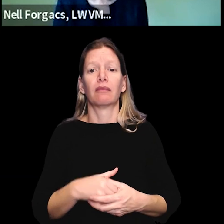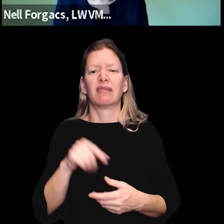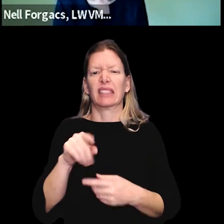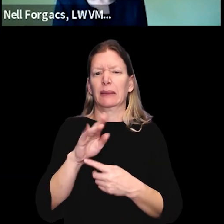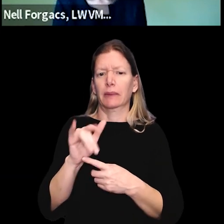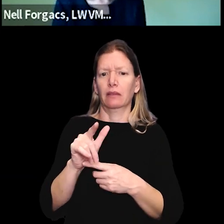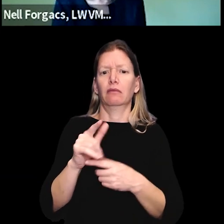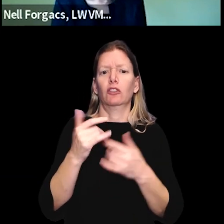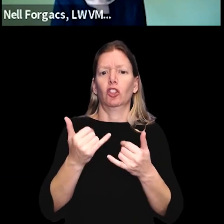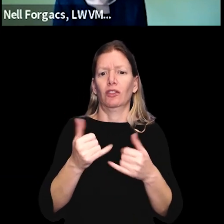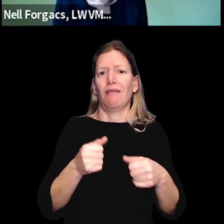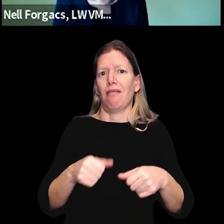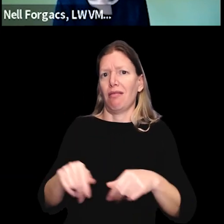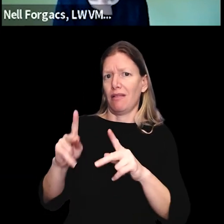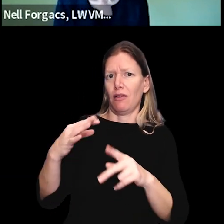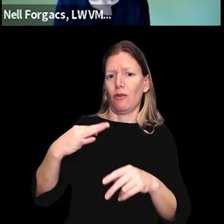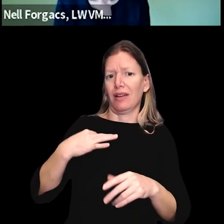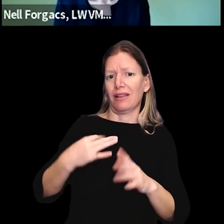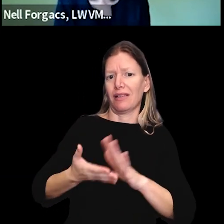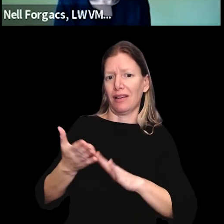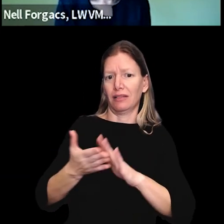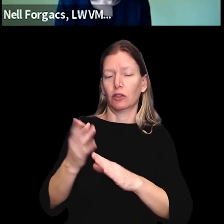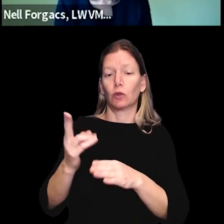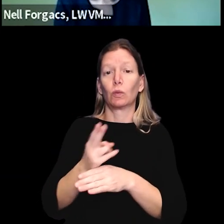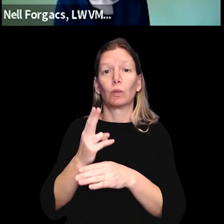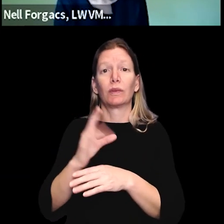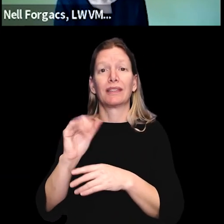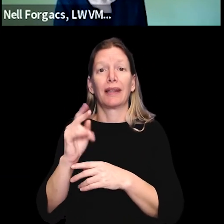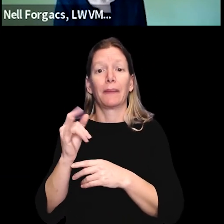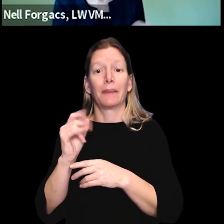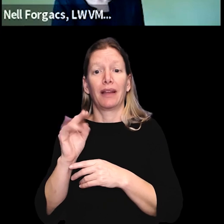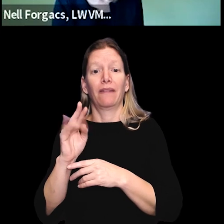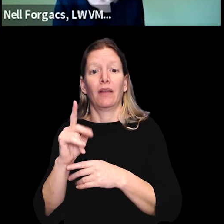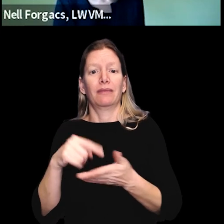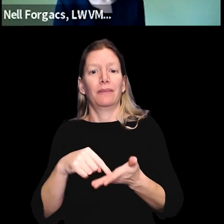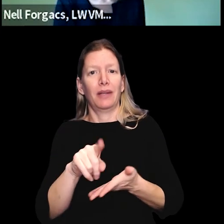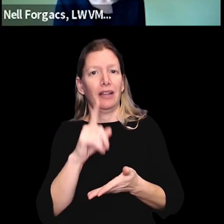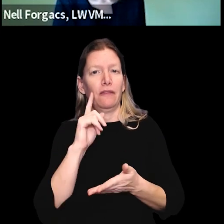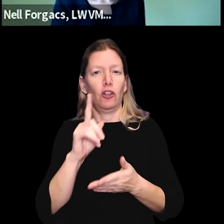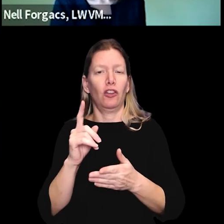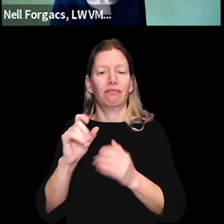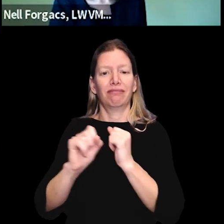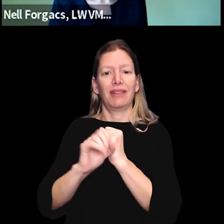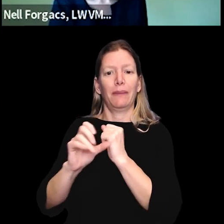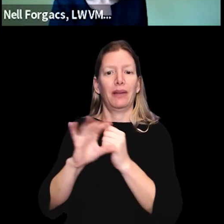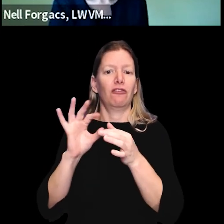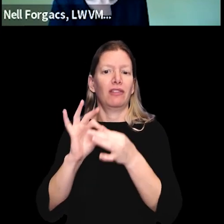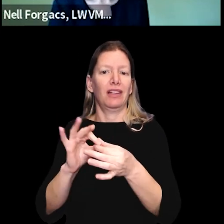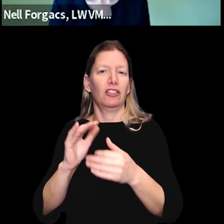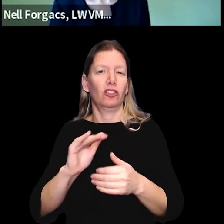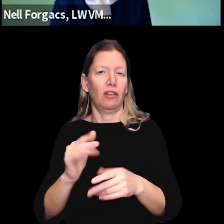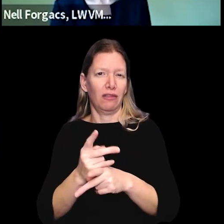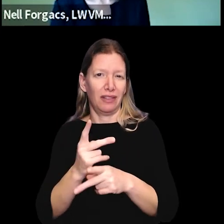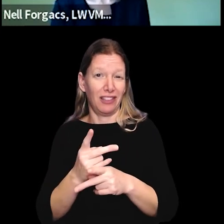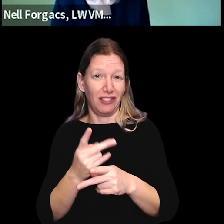So this bill currently would allow candidates to use campaign funds to pay for campaign